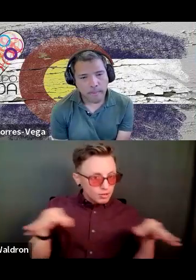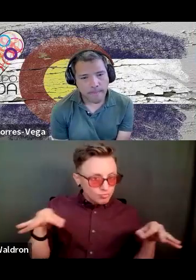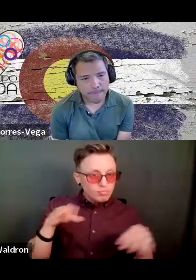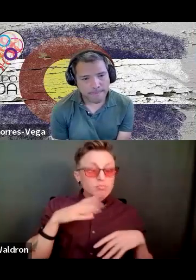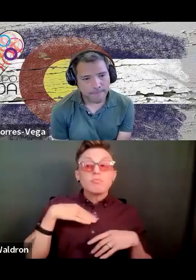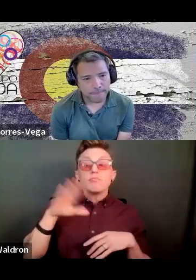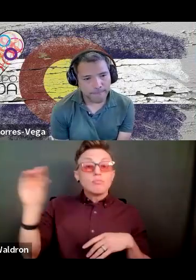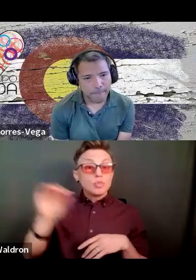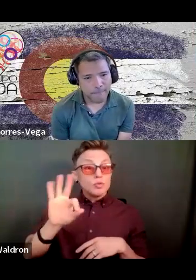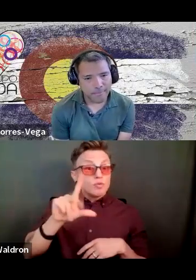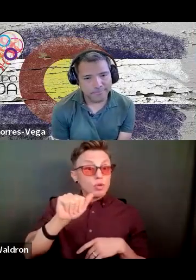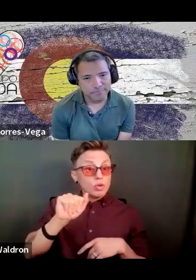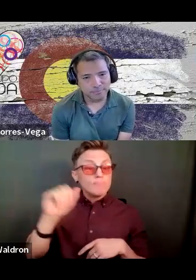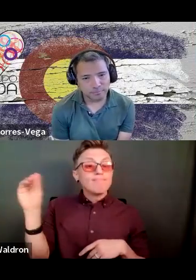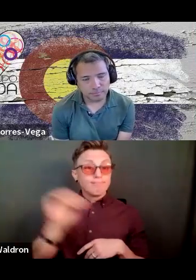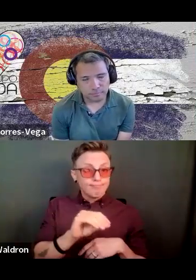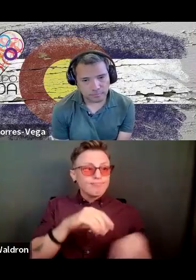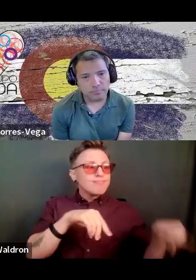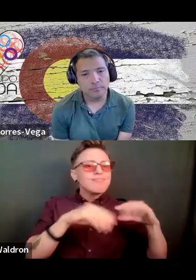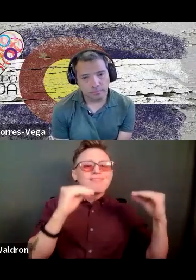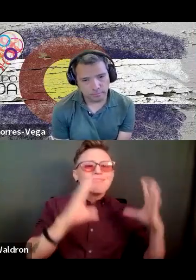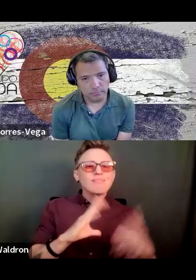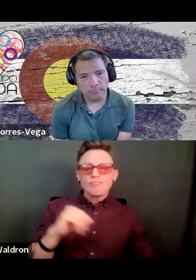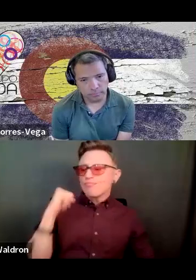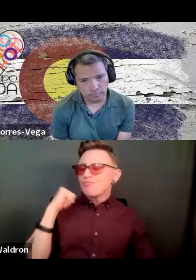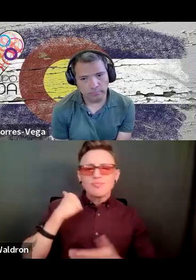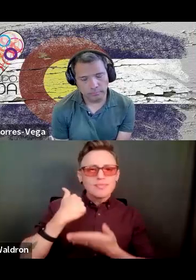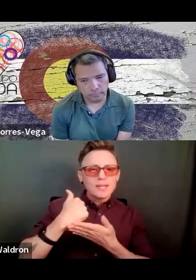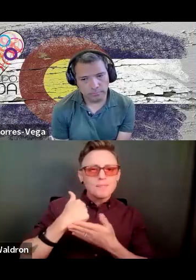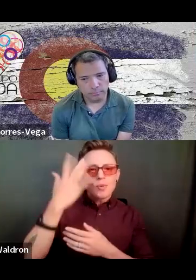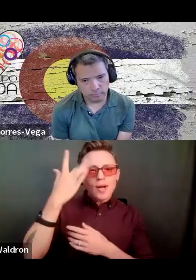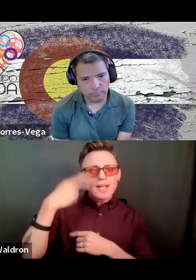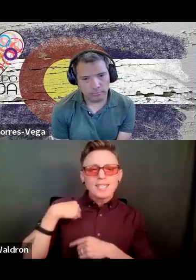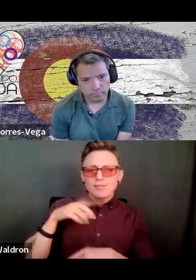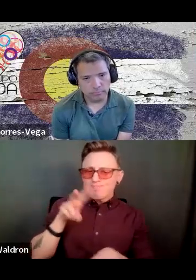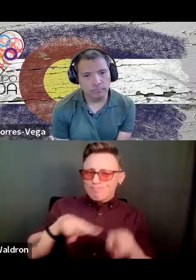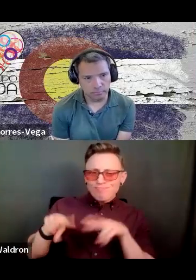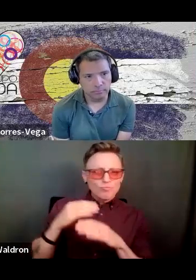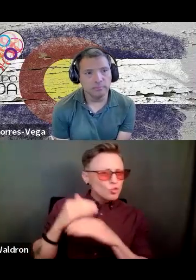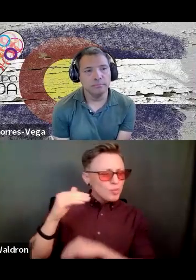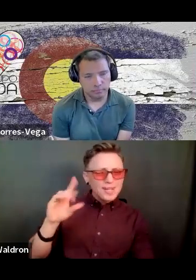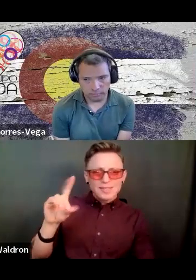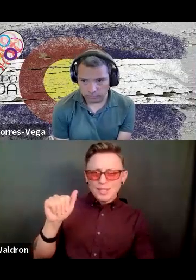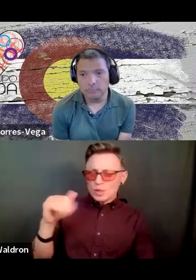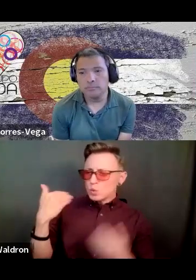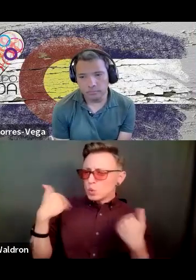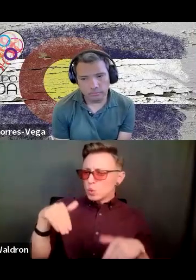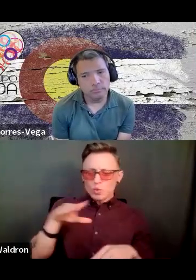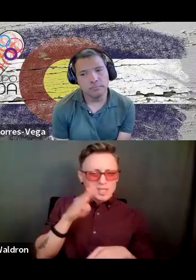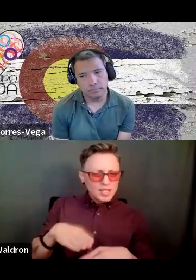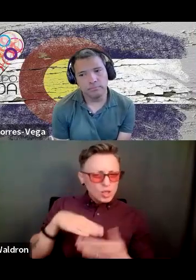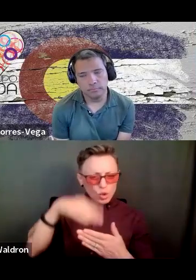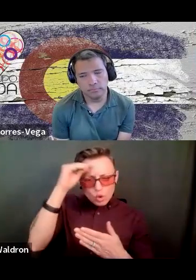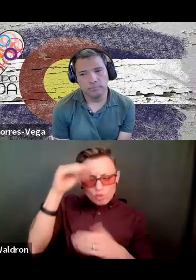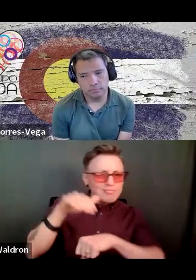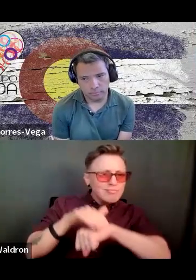to Florida, the teachers didn't want to help me. The teachers said that I was too disabled and he's never going to learn English. He's never